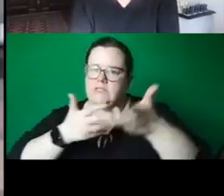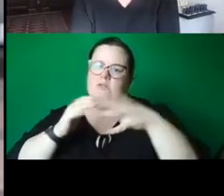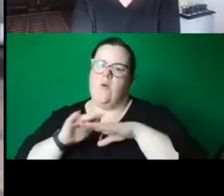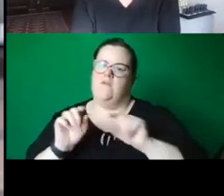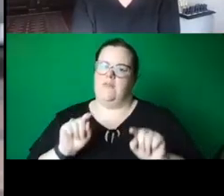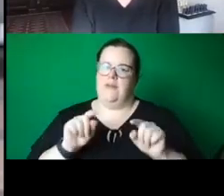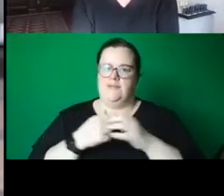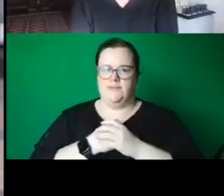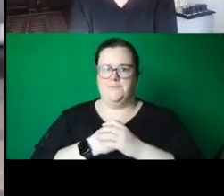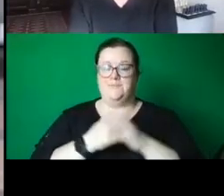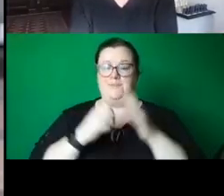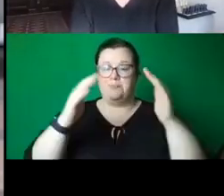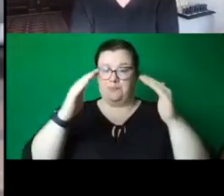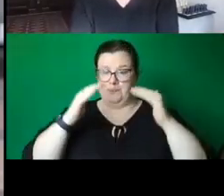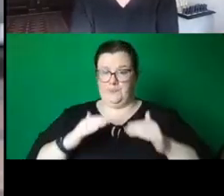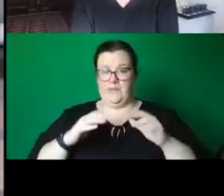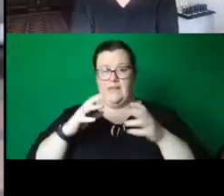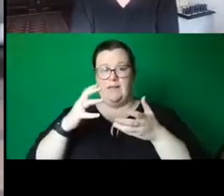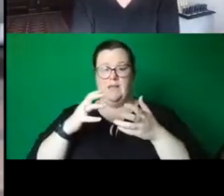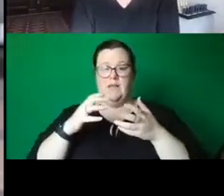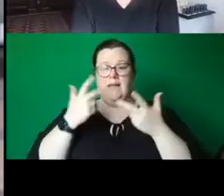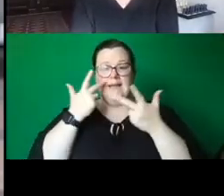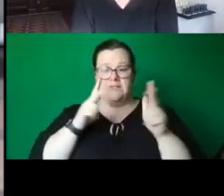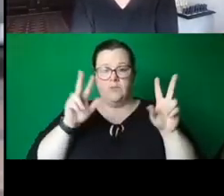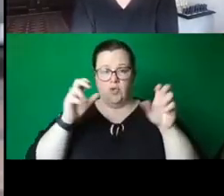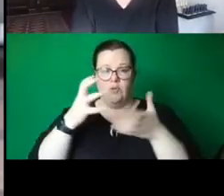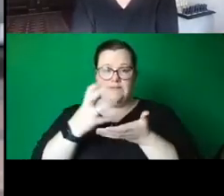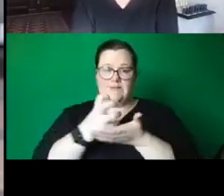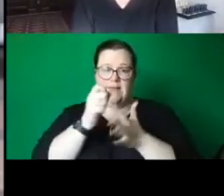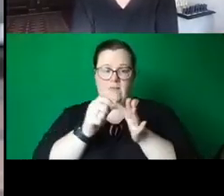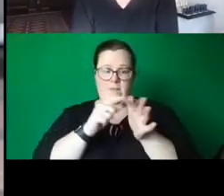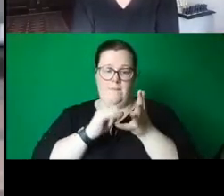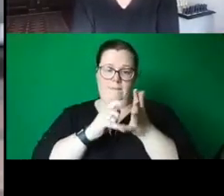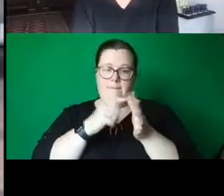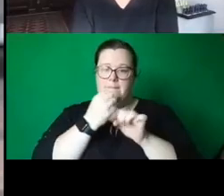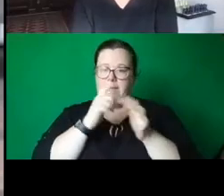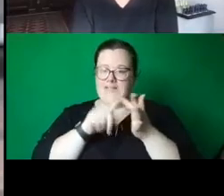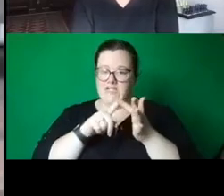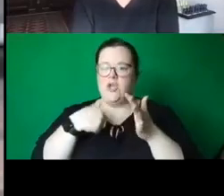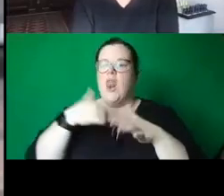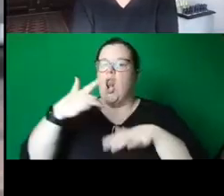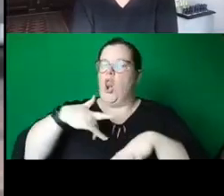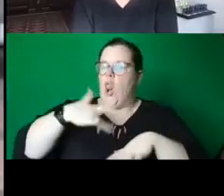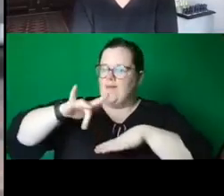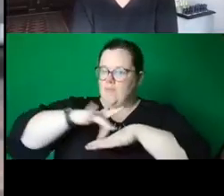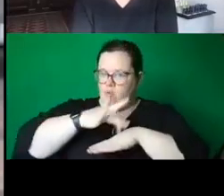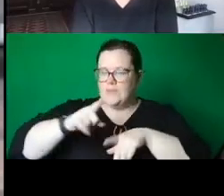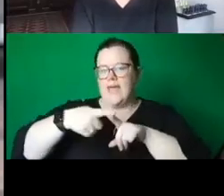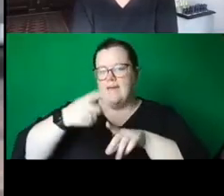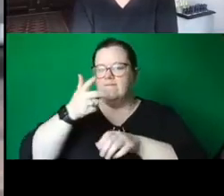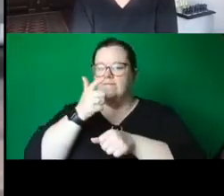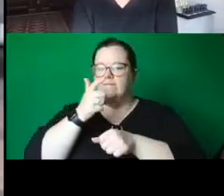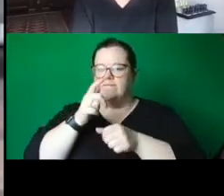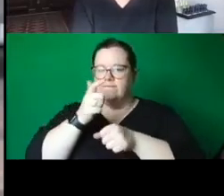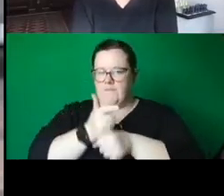Safe Passage was my first live performance and video work. Thank you to my rock of a friend, artist Chris Fontana, who helped me to carry